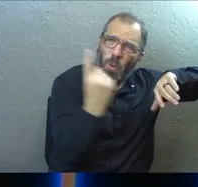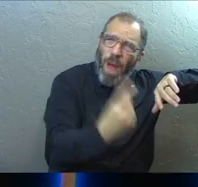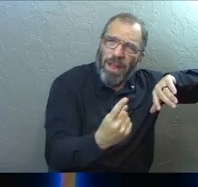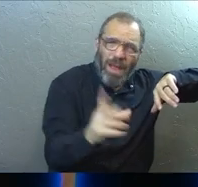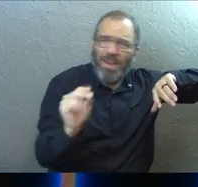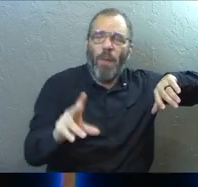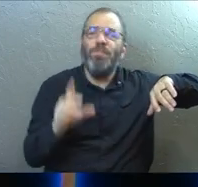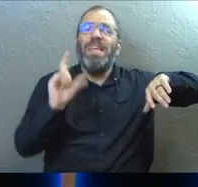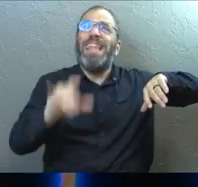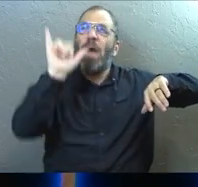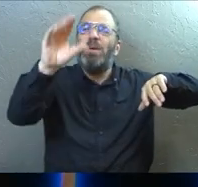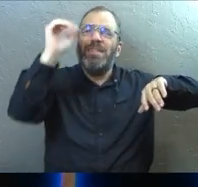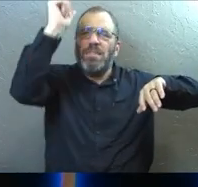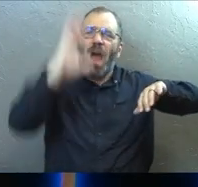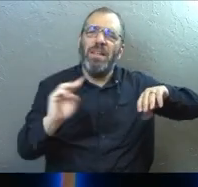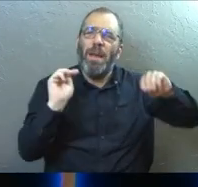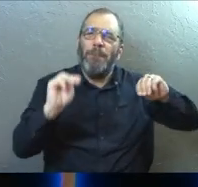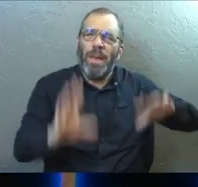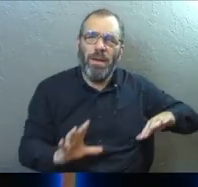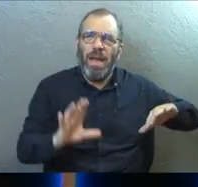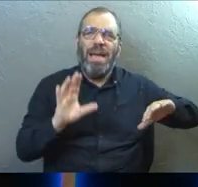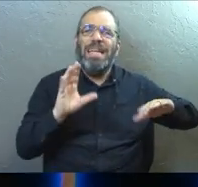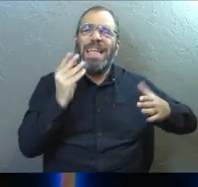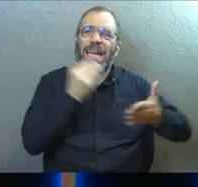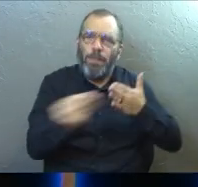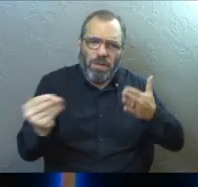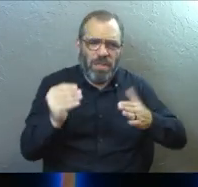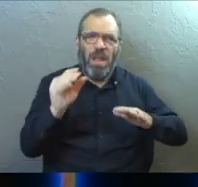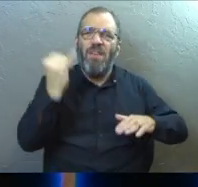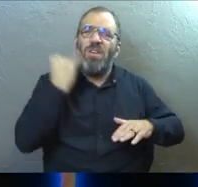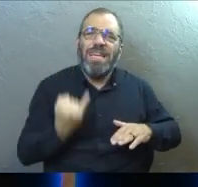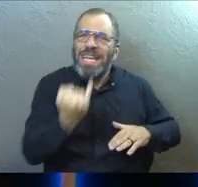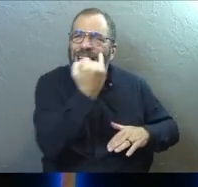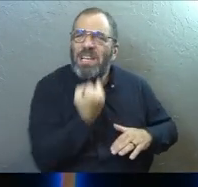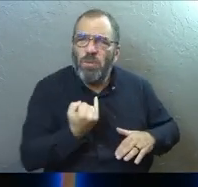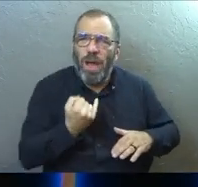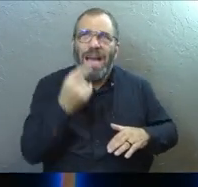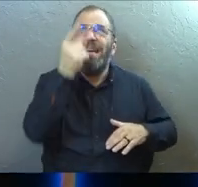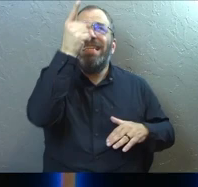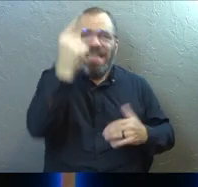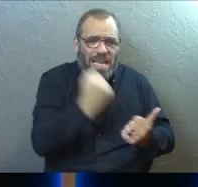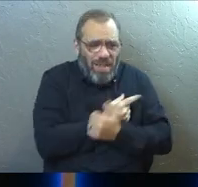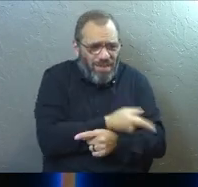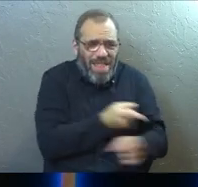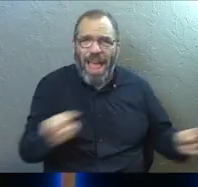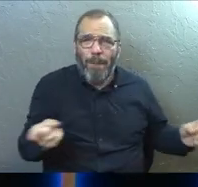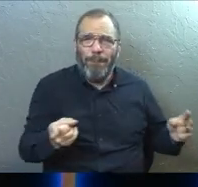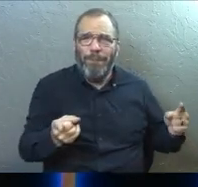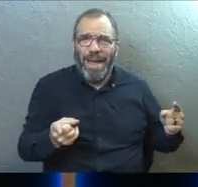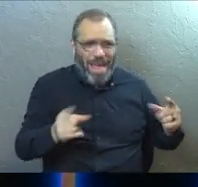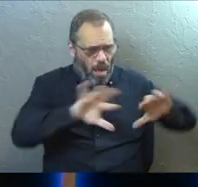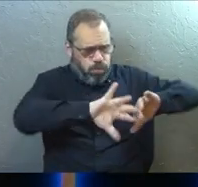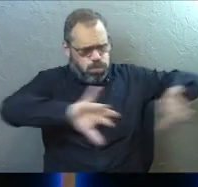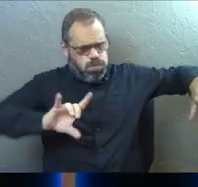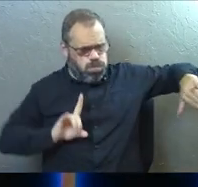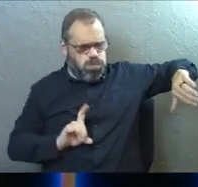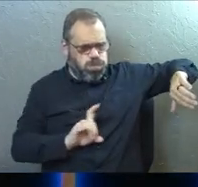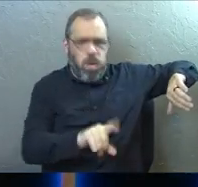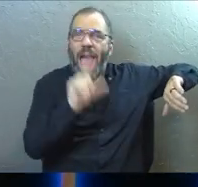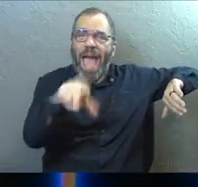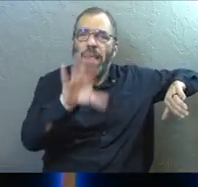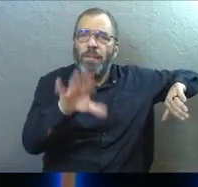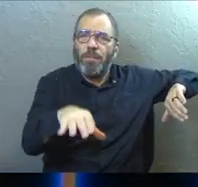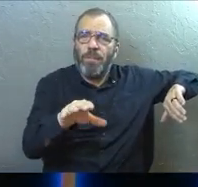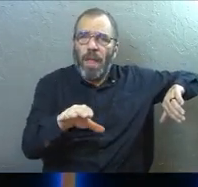It was the miracle of God that he purchased for his people because he loved them. How many people walking